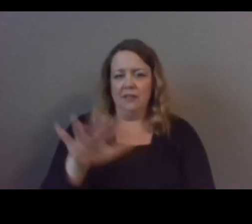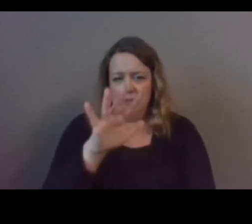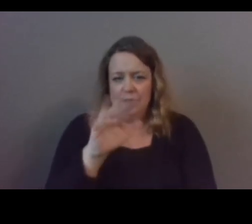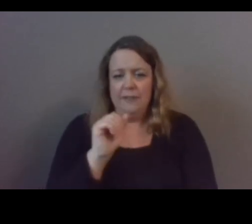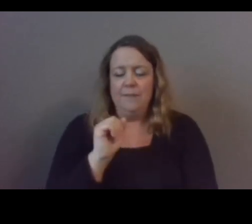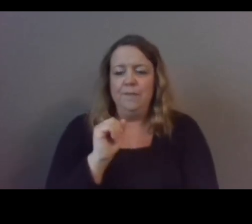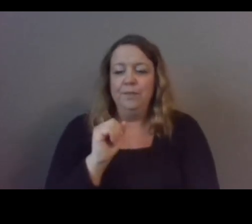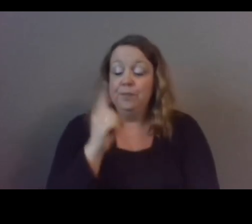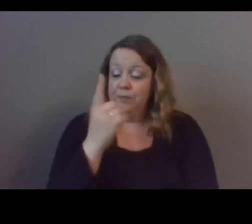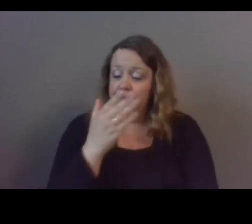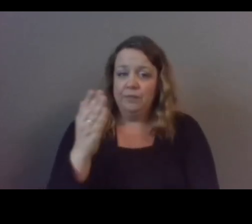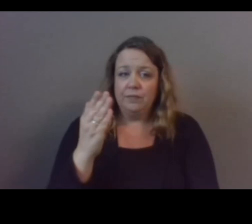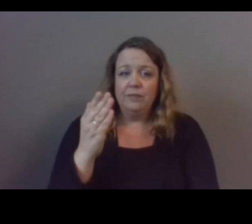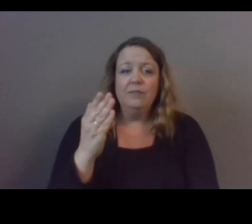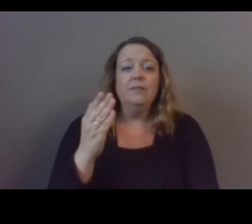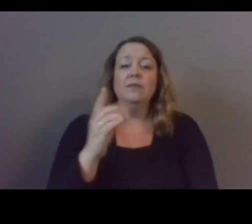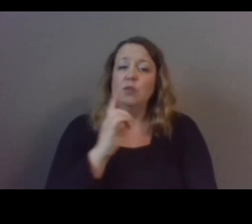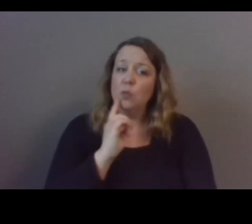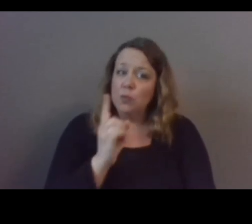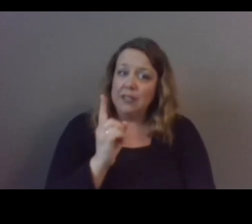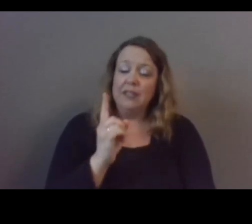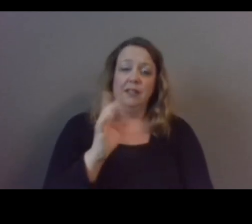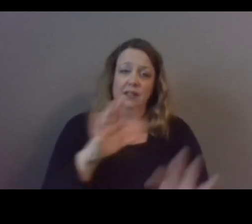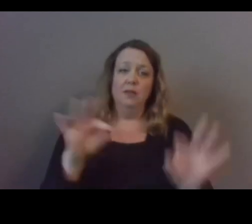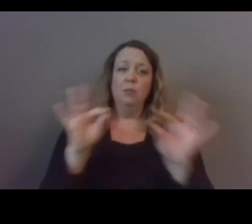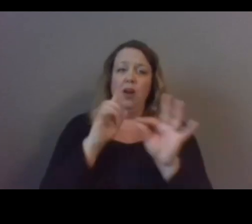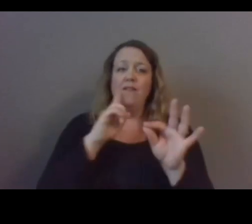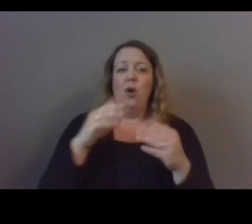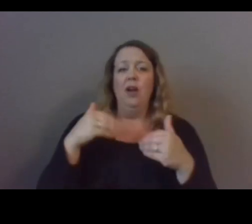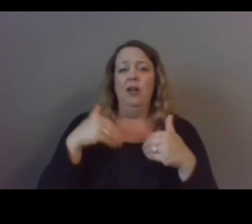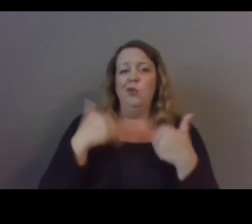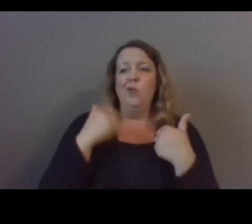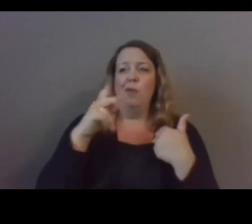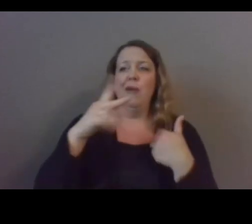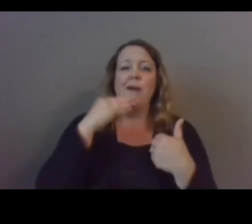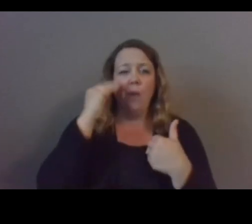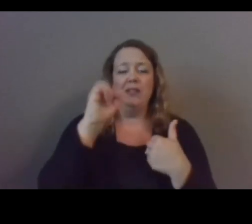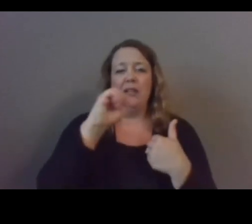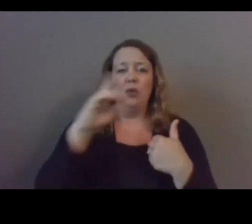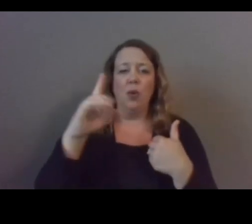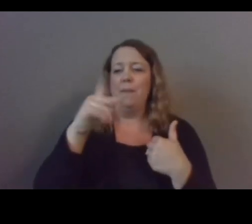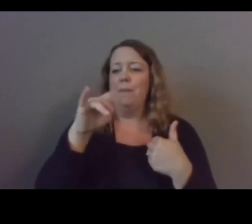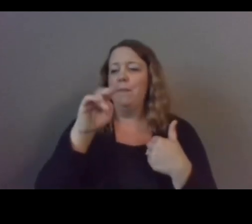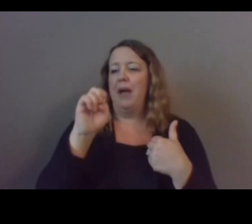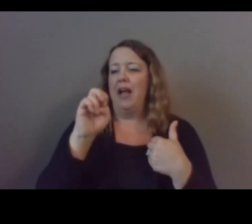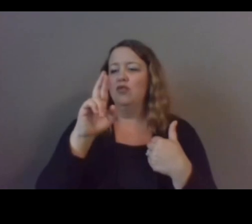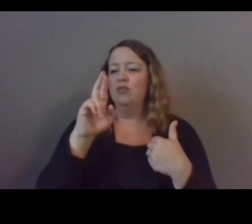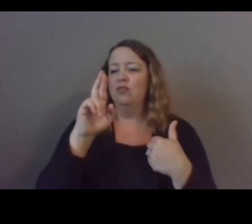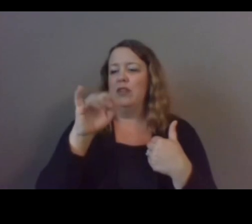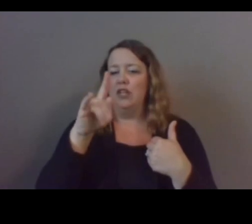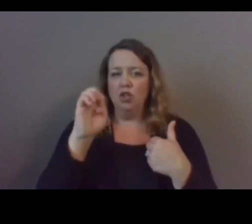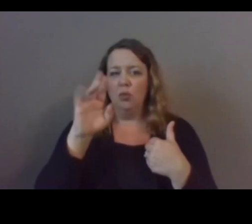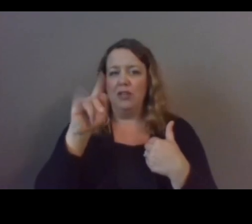very uh impactful for our youth back home on pine ridge reservation in south dakota is every day a youth